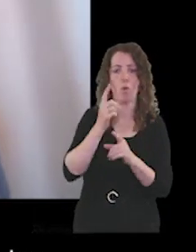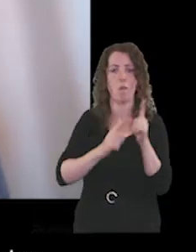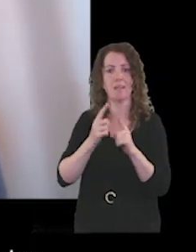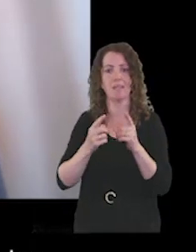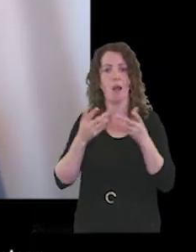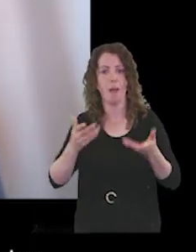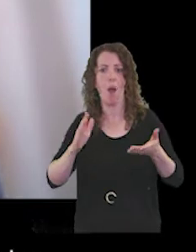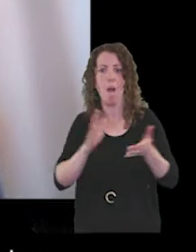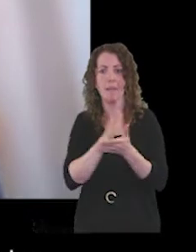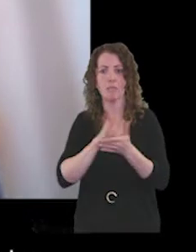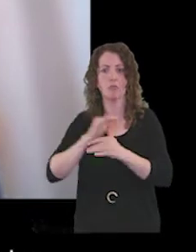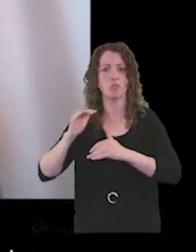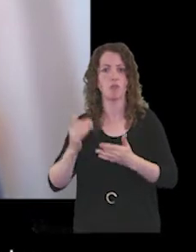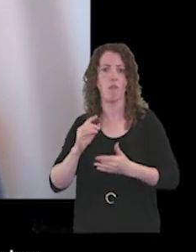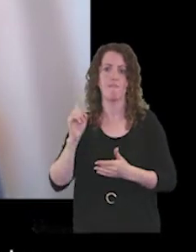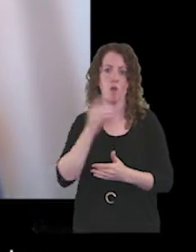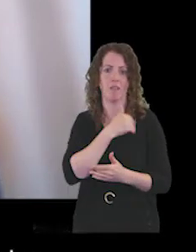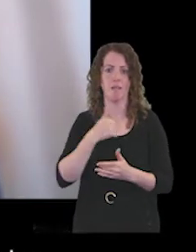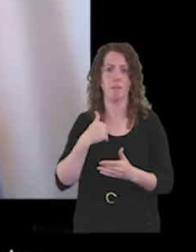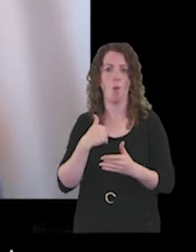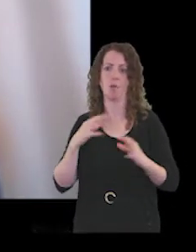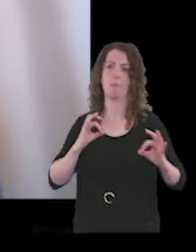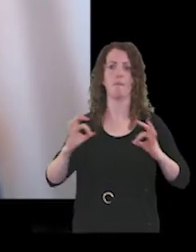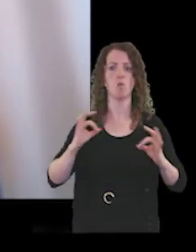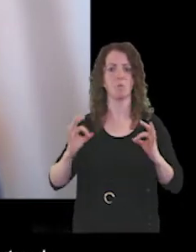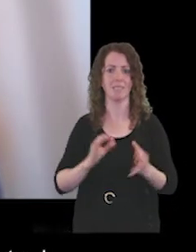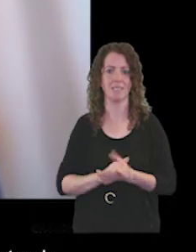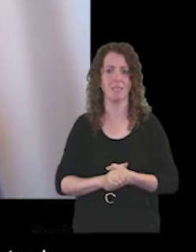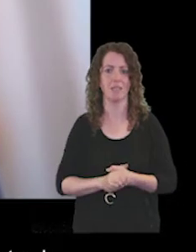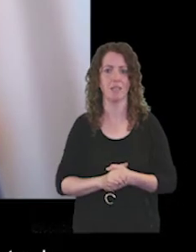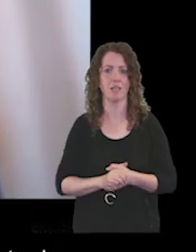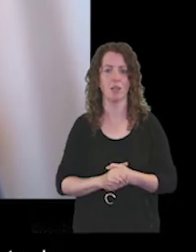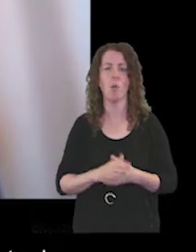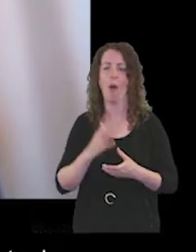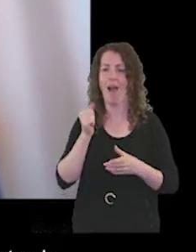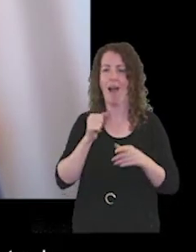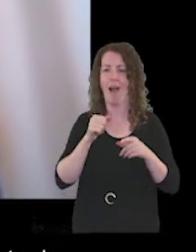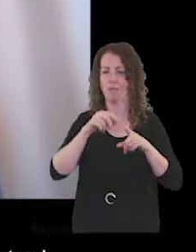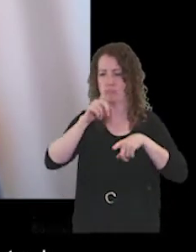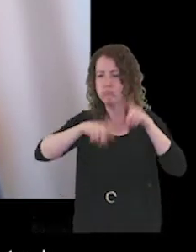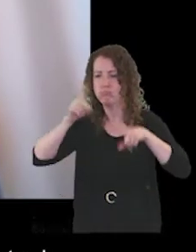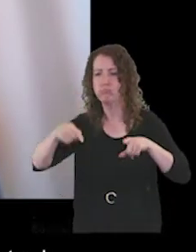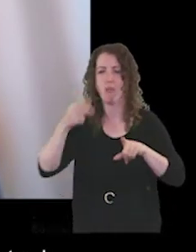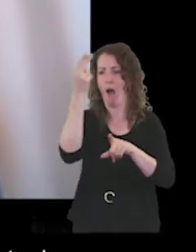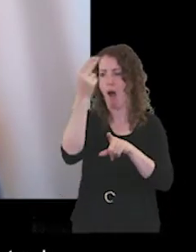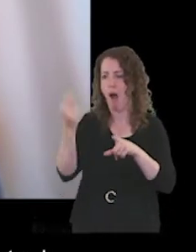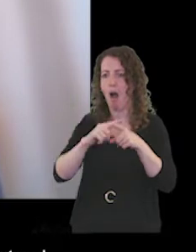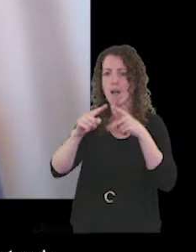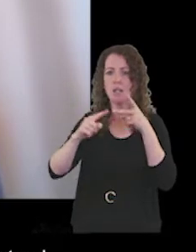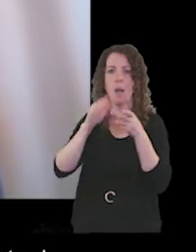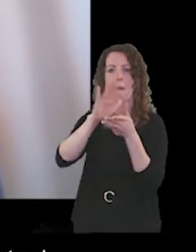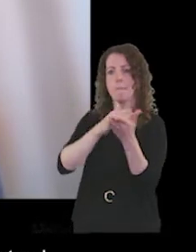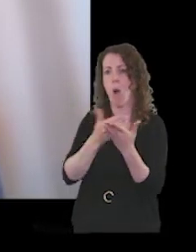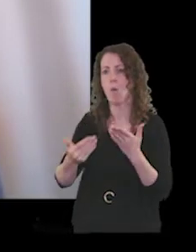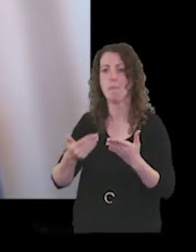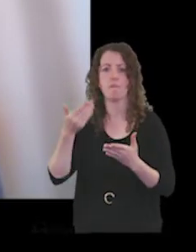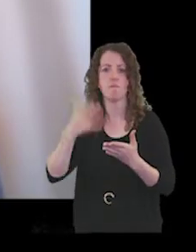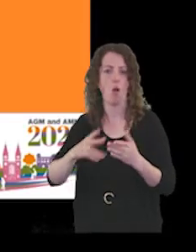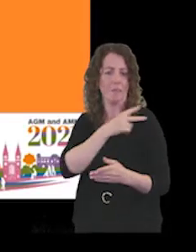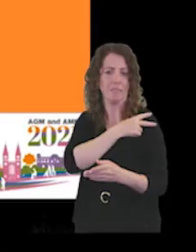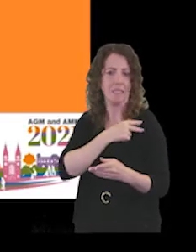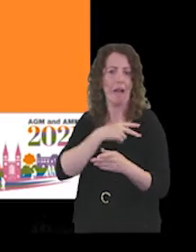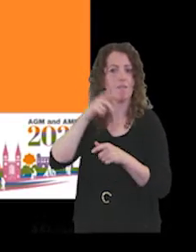pleased to introduce the first of this morning's performances. We have a selection of artwork and poems from staff and patients